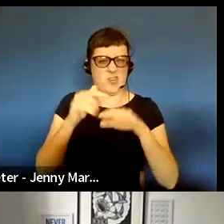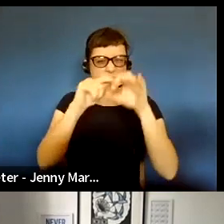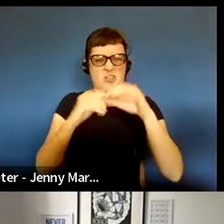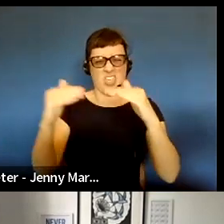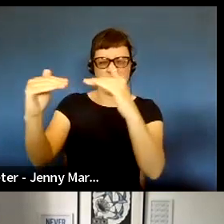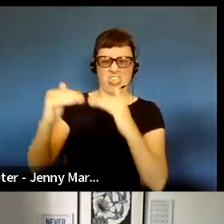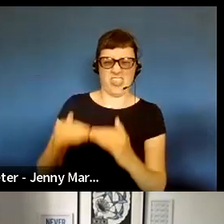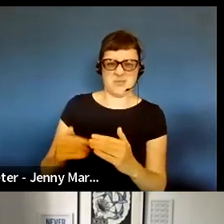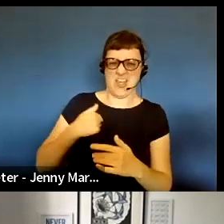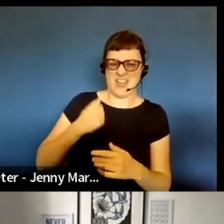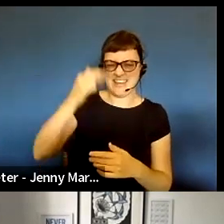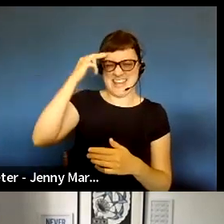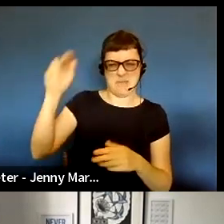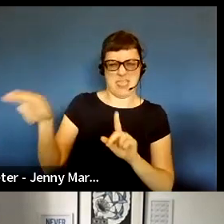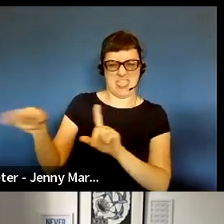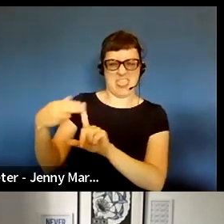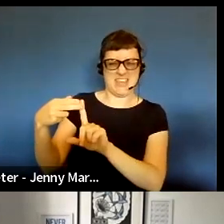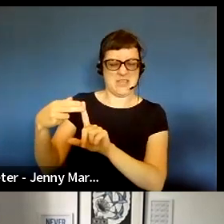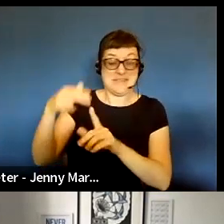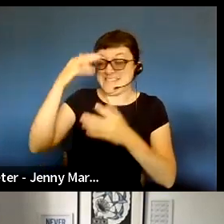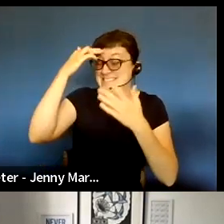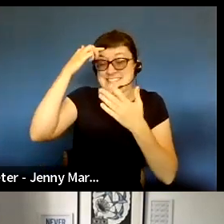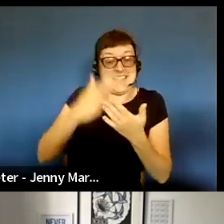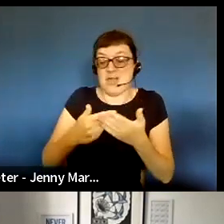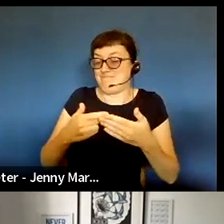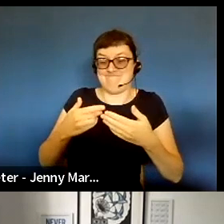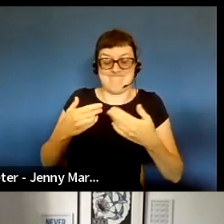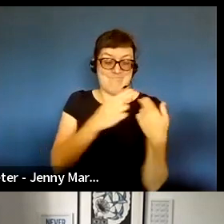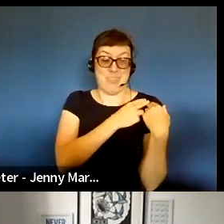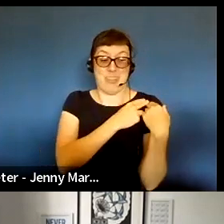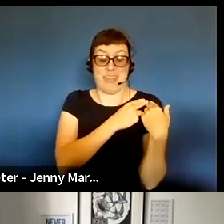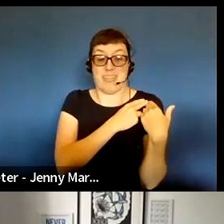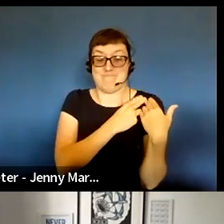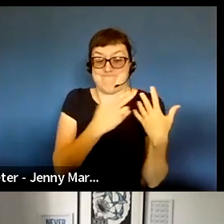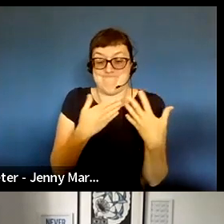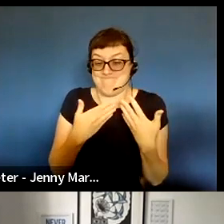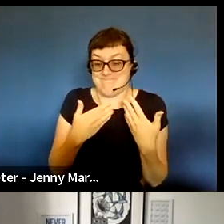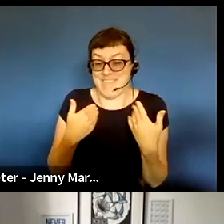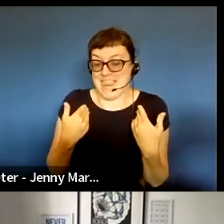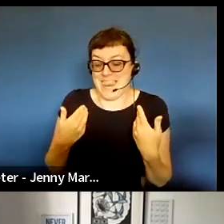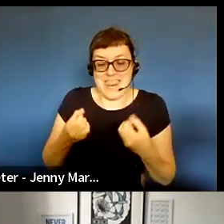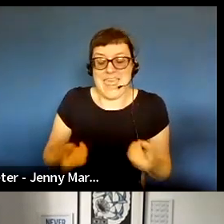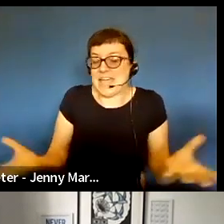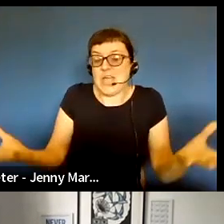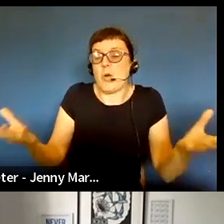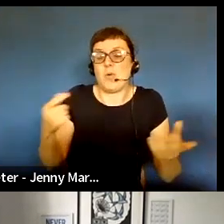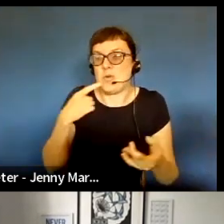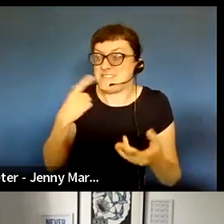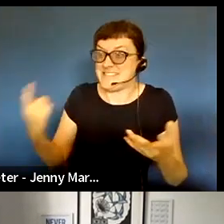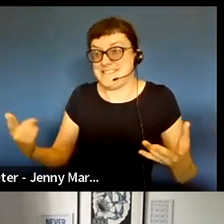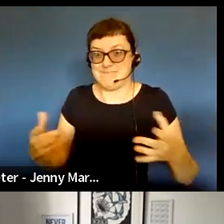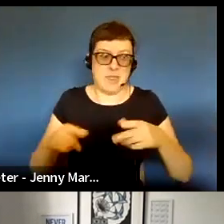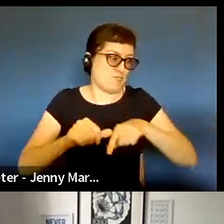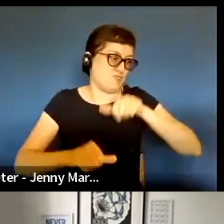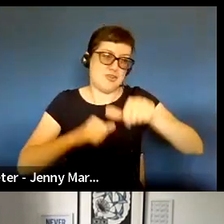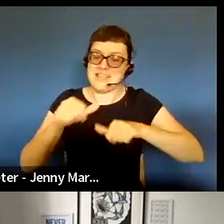we did just have to release ourselves of going well actually. The sheer scale that we're looking at, and the process of this means that we